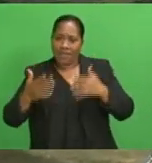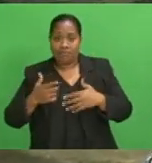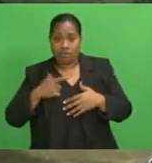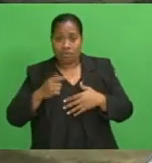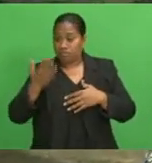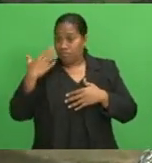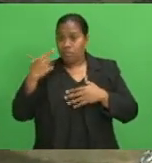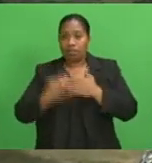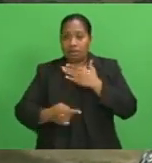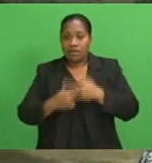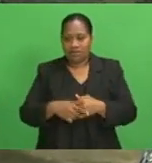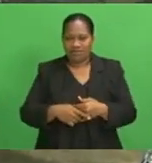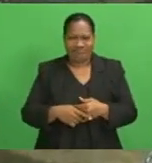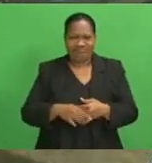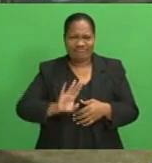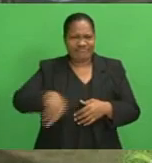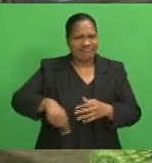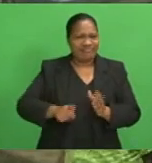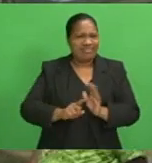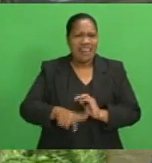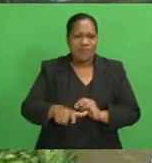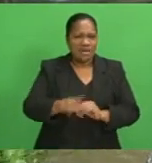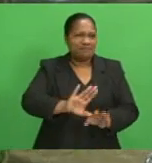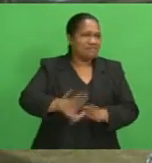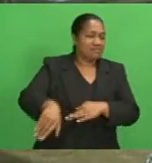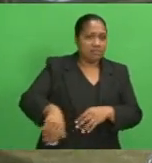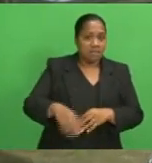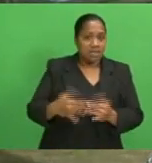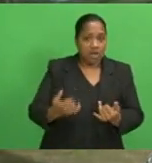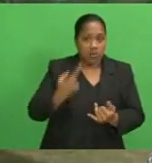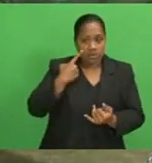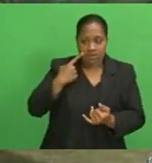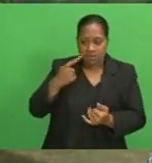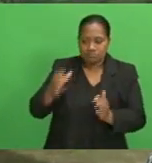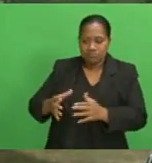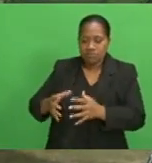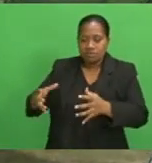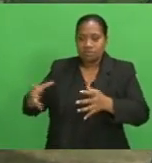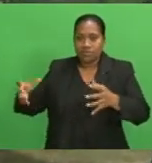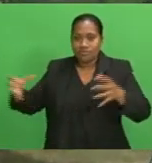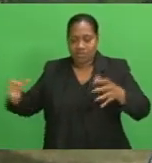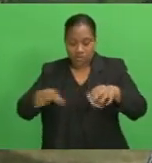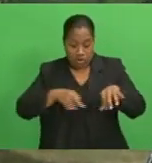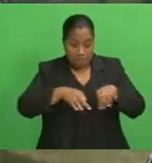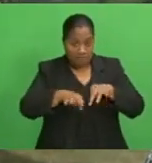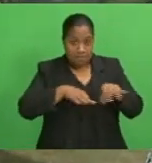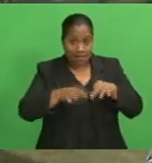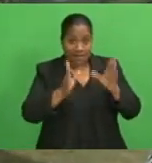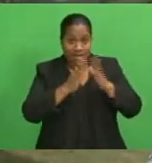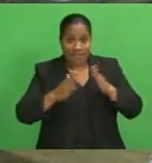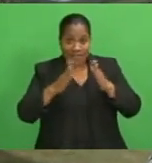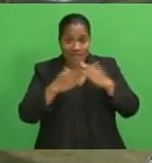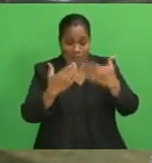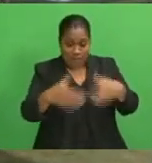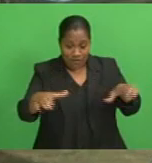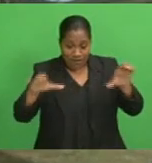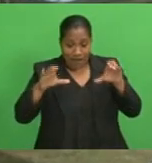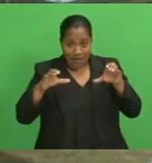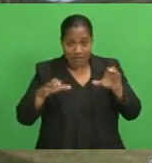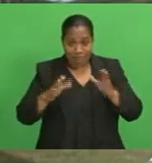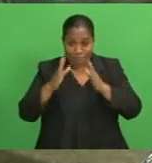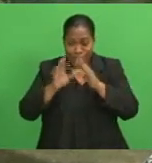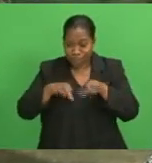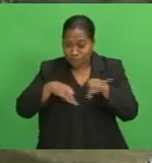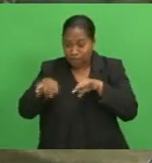you know, running away from Lambasa. I think things are great and the plans of the Town Council are now to expand the